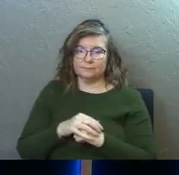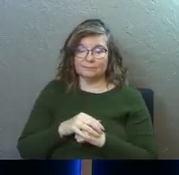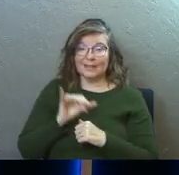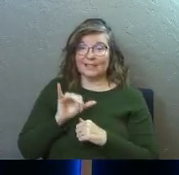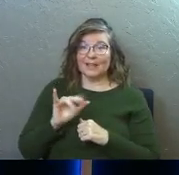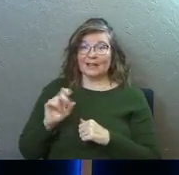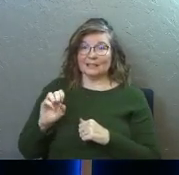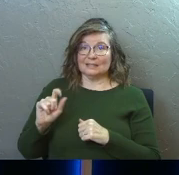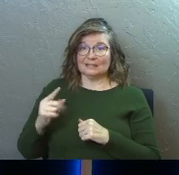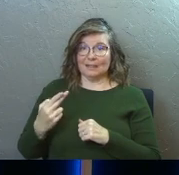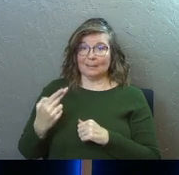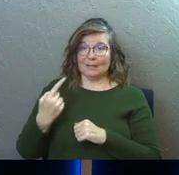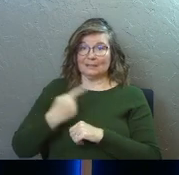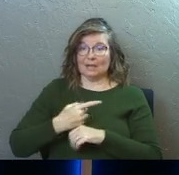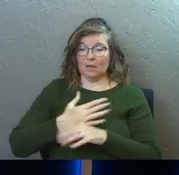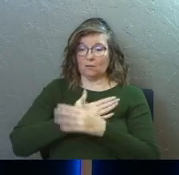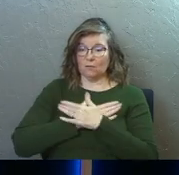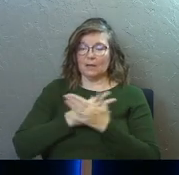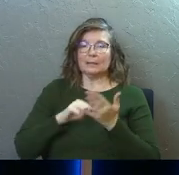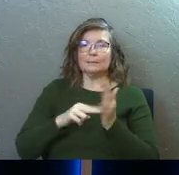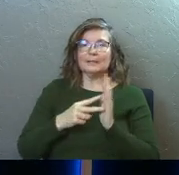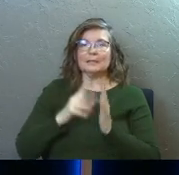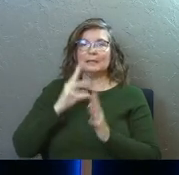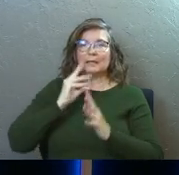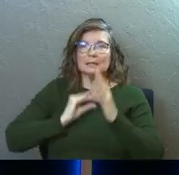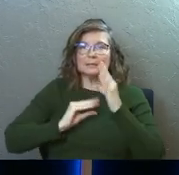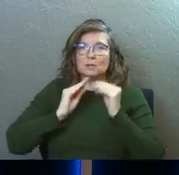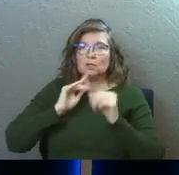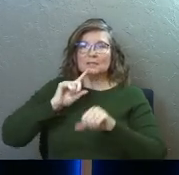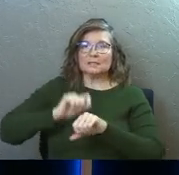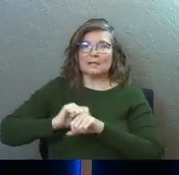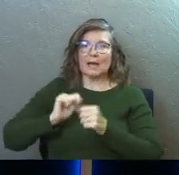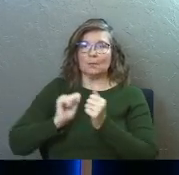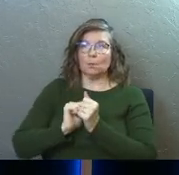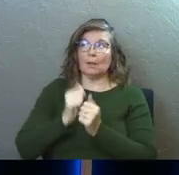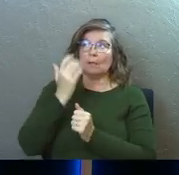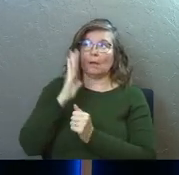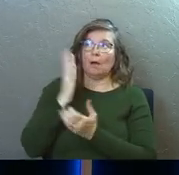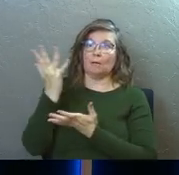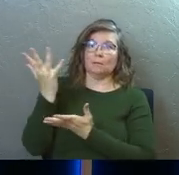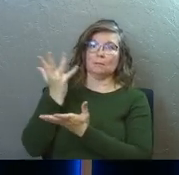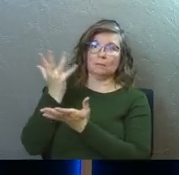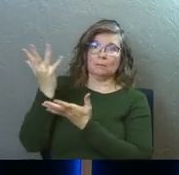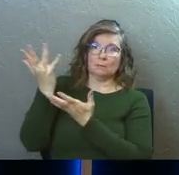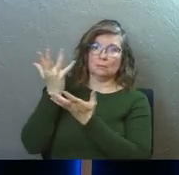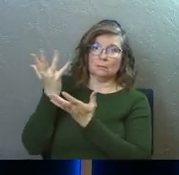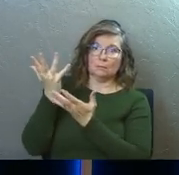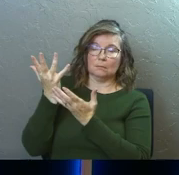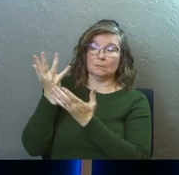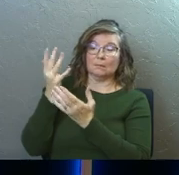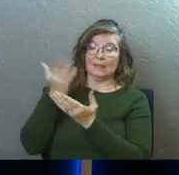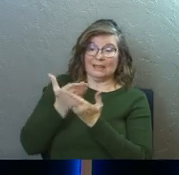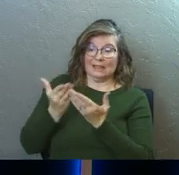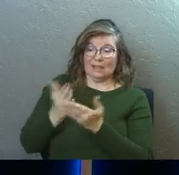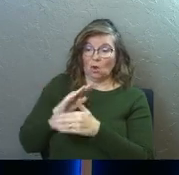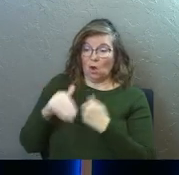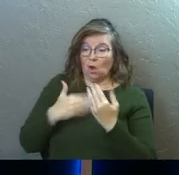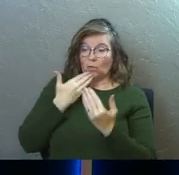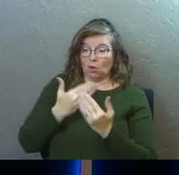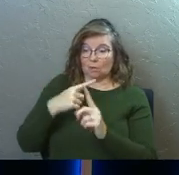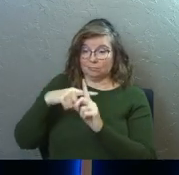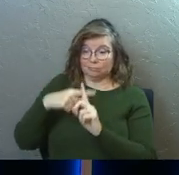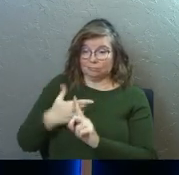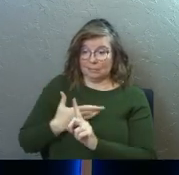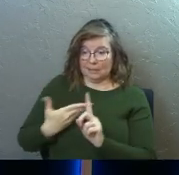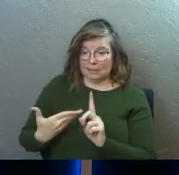That Sabbath day of rest is a day of experiencing time with our God and in the things, all the good